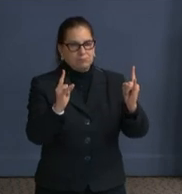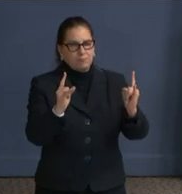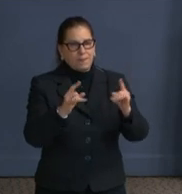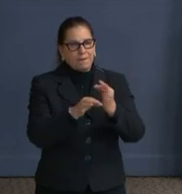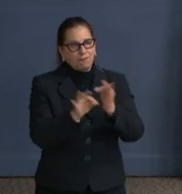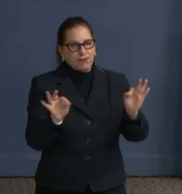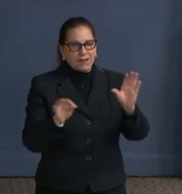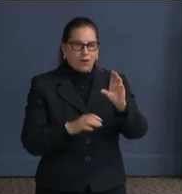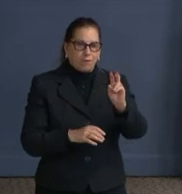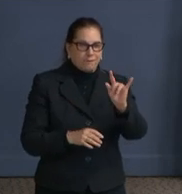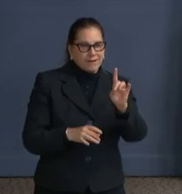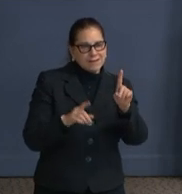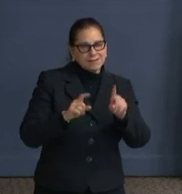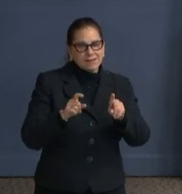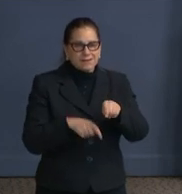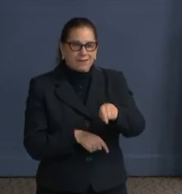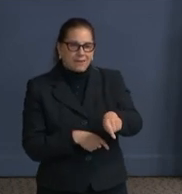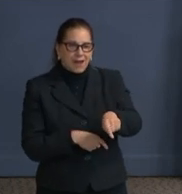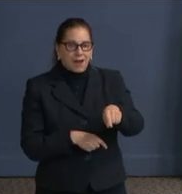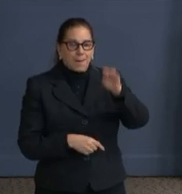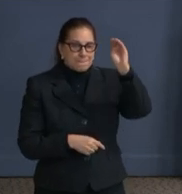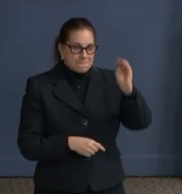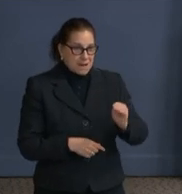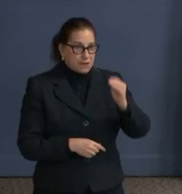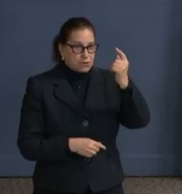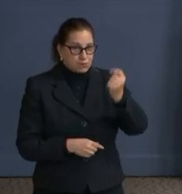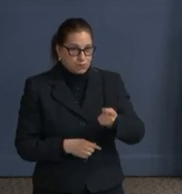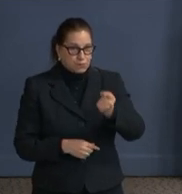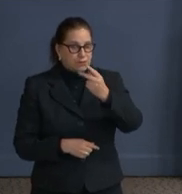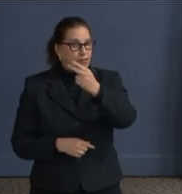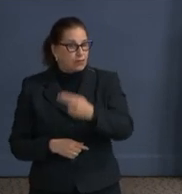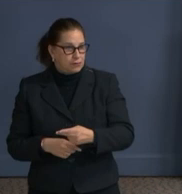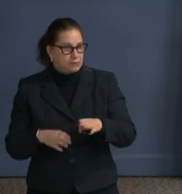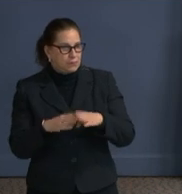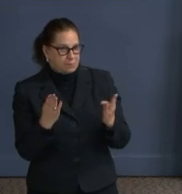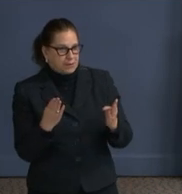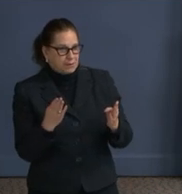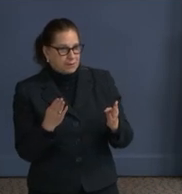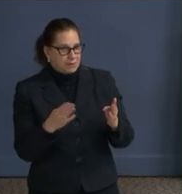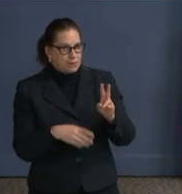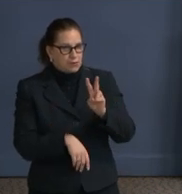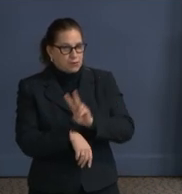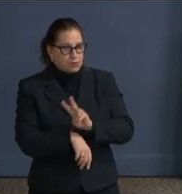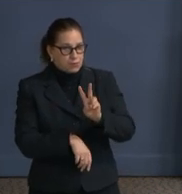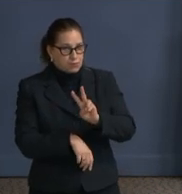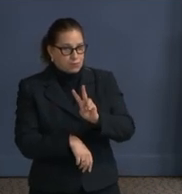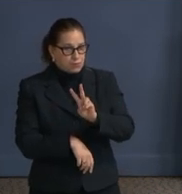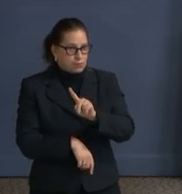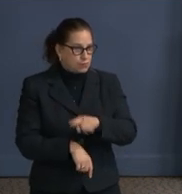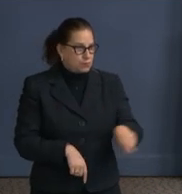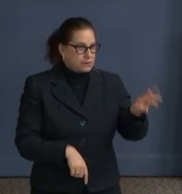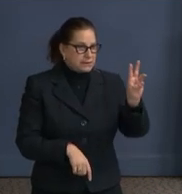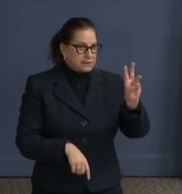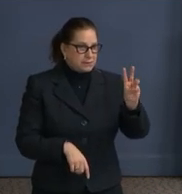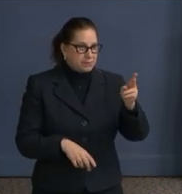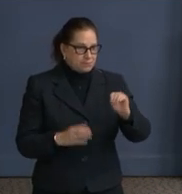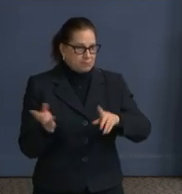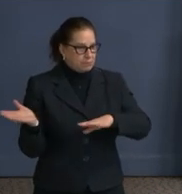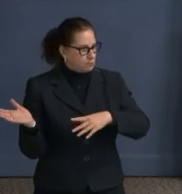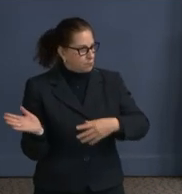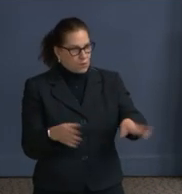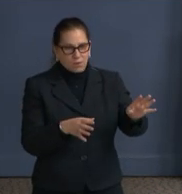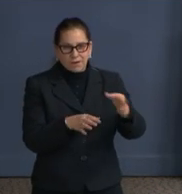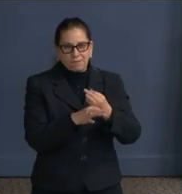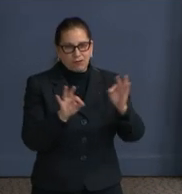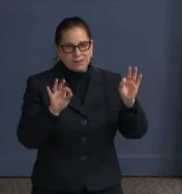will be Monday, Tuesday, and Thursday, 2 p.m. to 6 p.m. This site is in addition